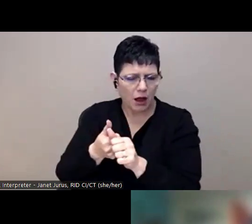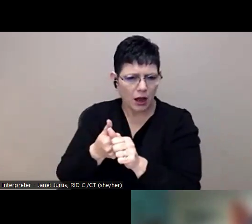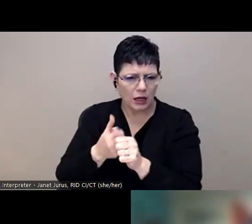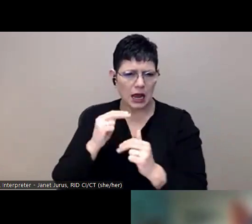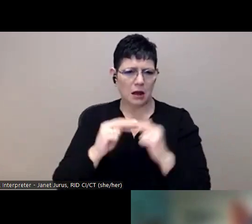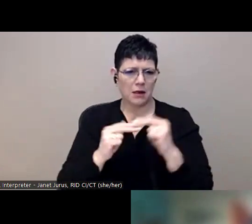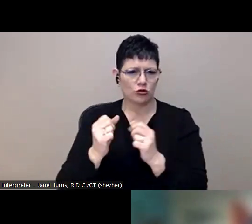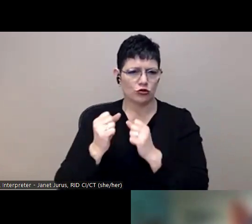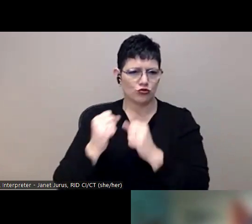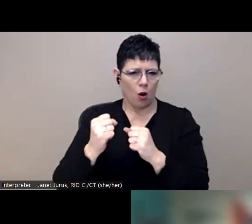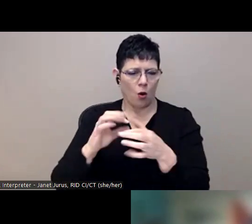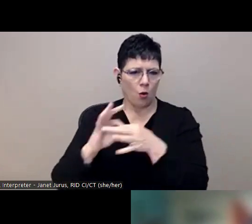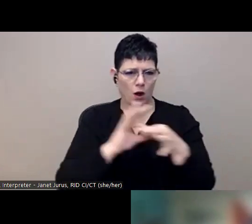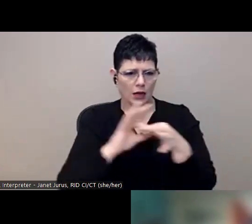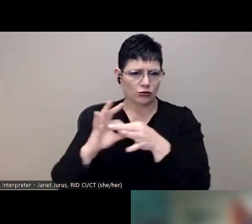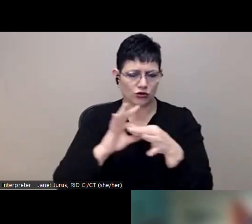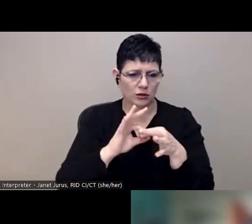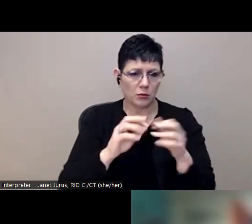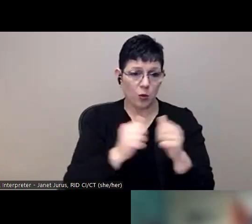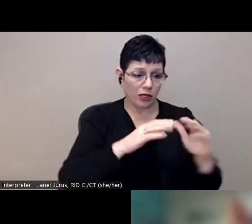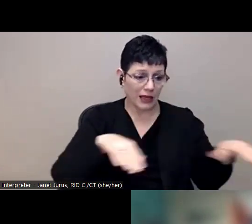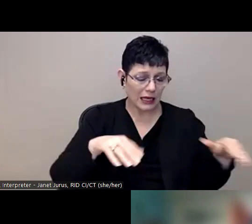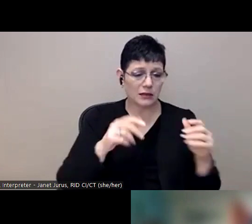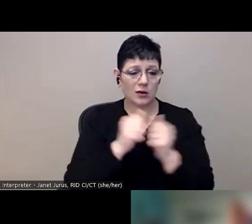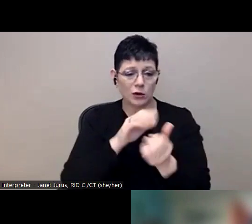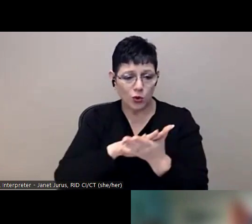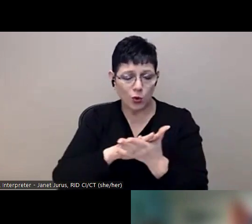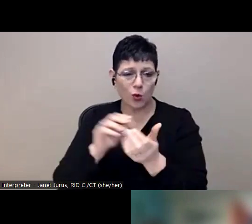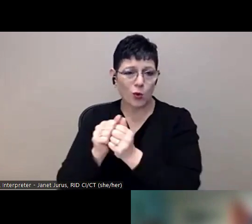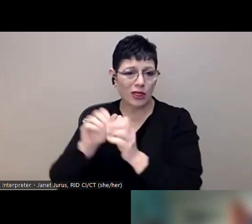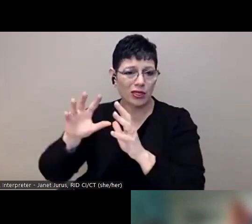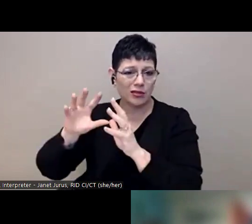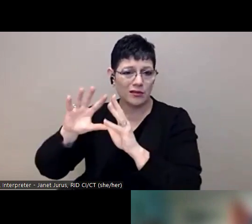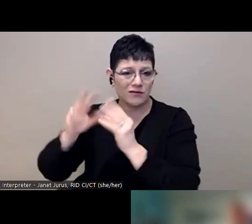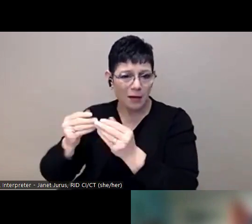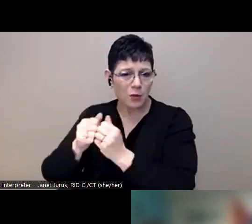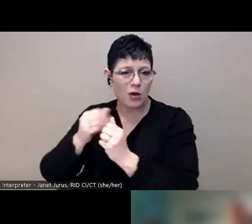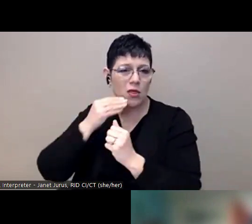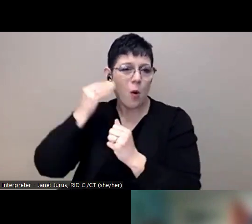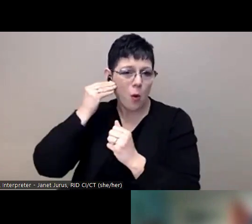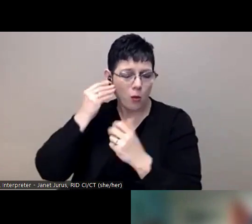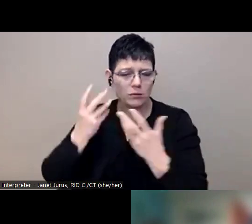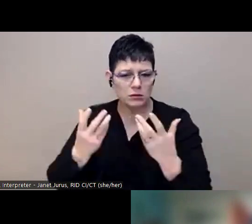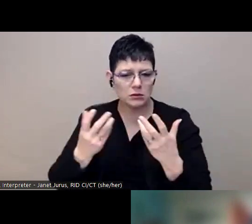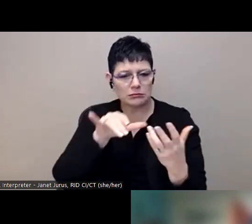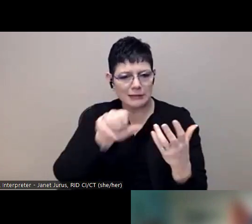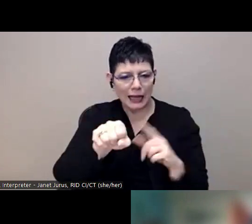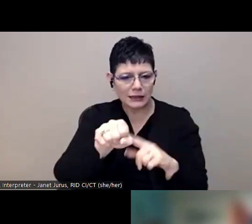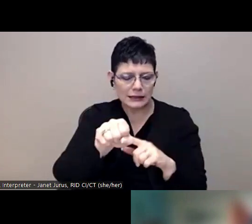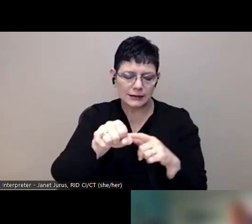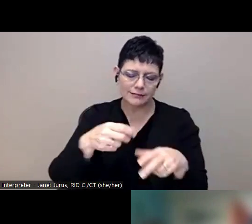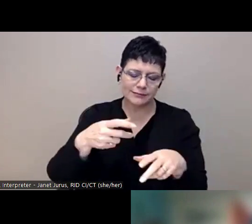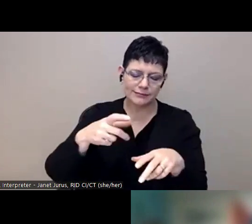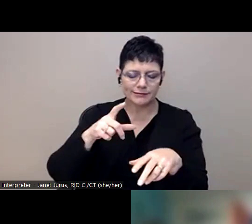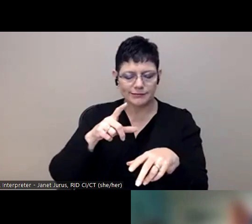build strong, healthy relationships in the home with the school, um, and as peers. So yes, we have, um, we could